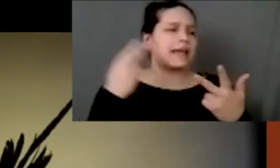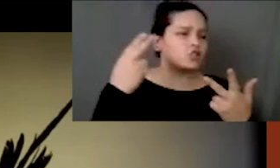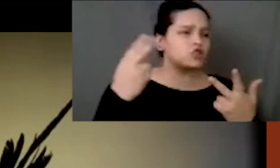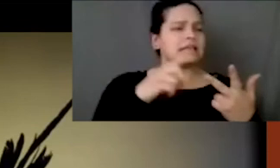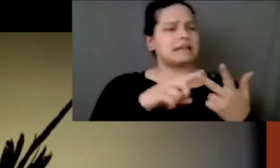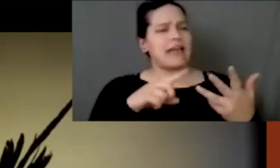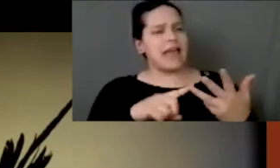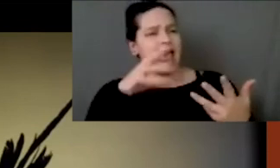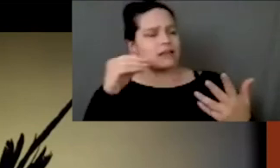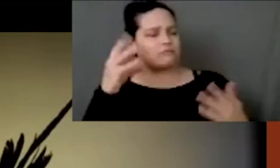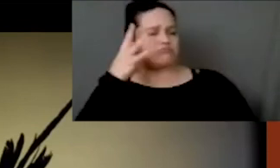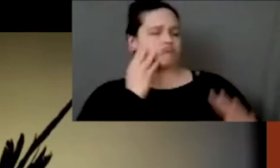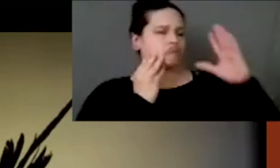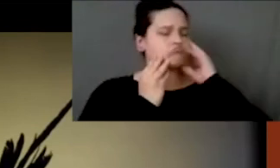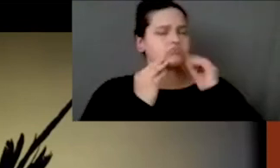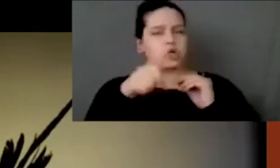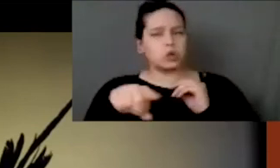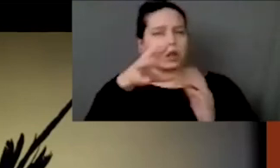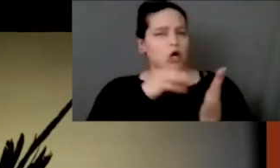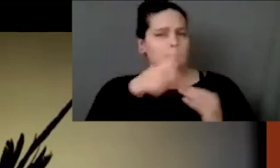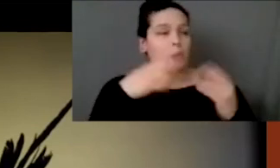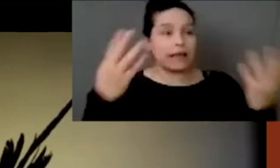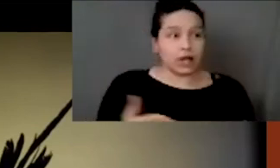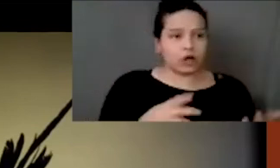that you may learn about here and elsewhere.